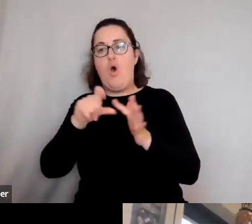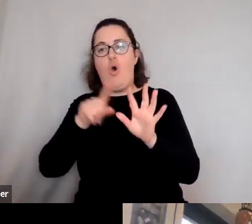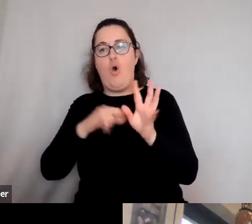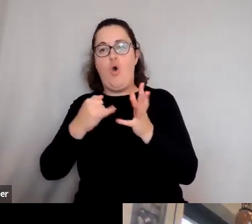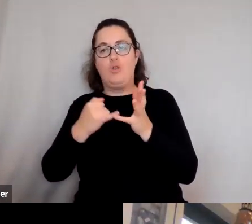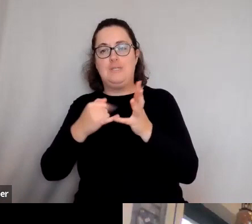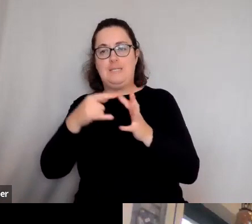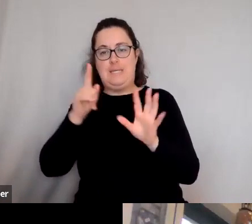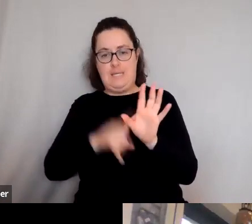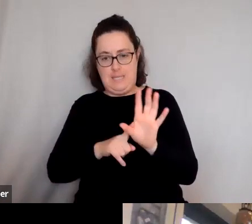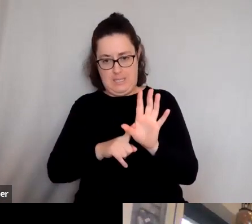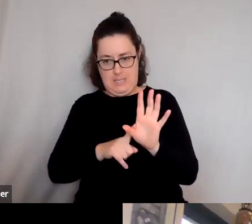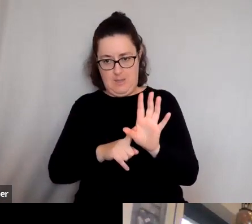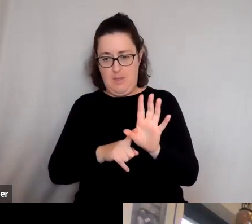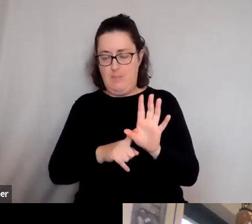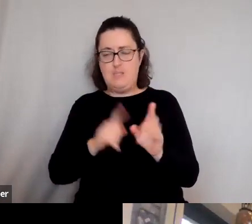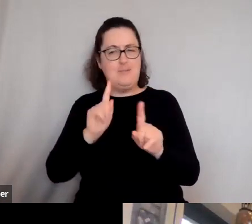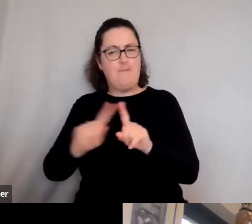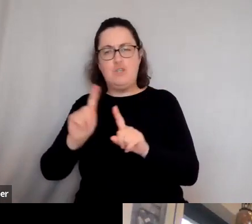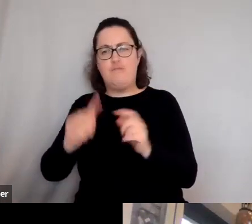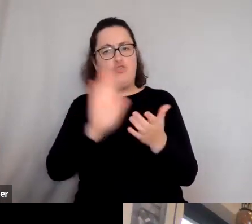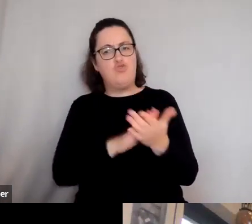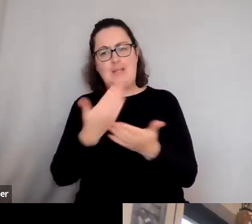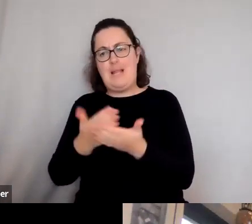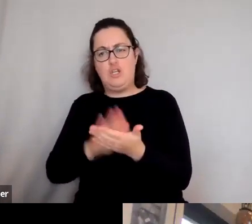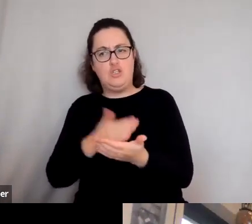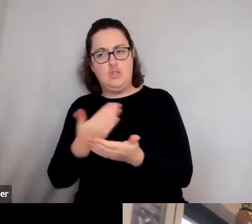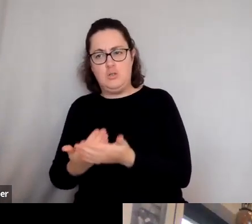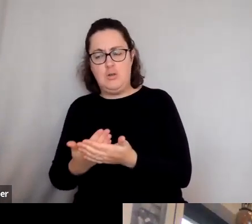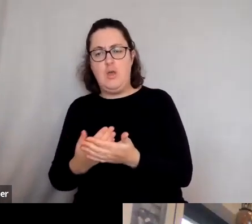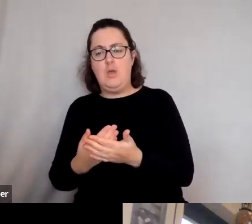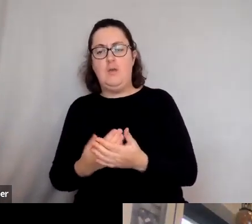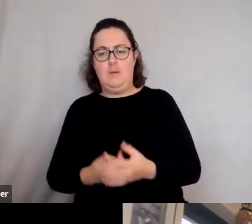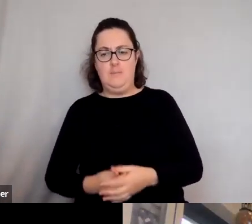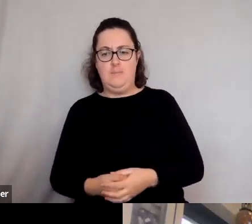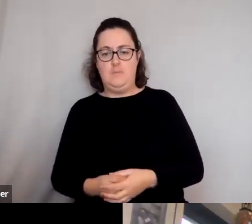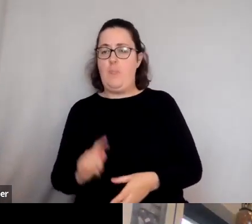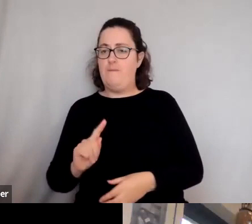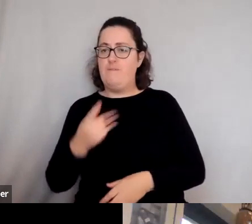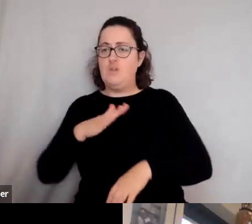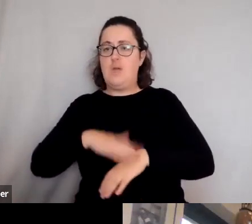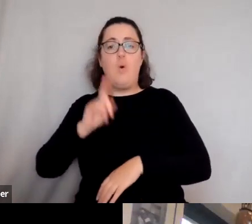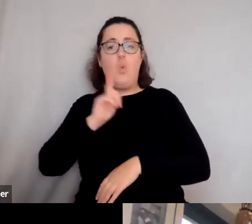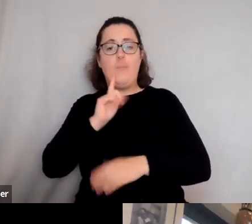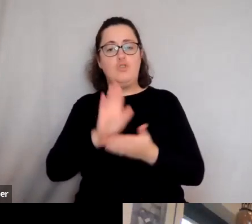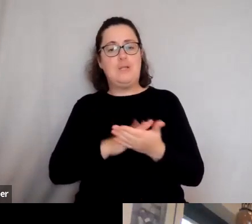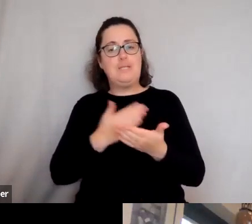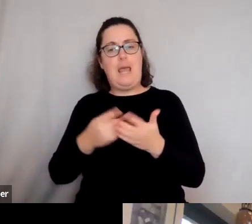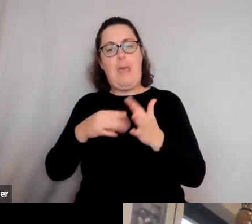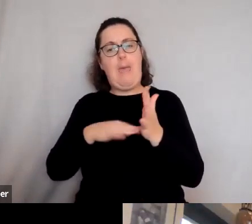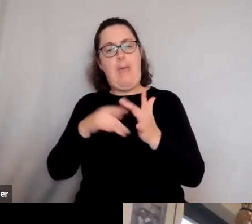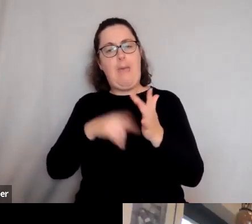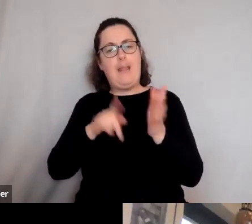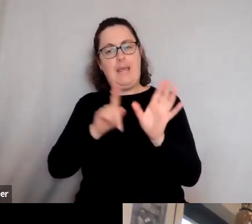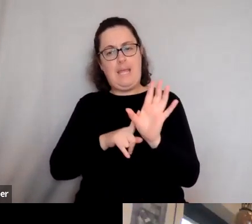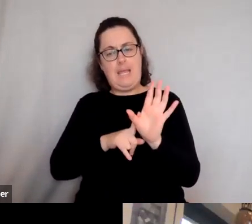good new one by Emily Wilson, first time translated by a woman into English. Um, uh, you know, go